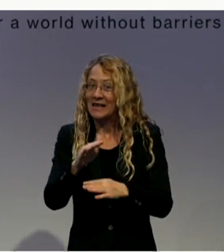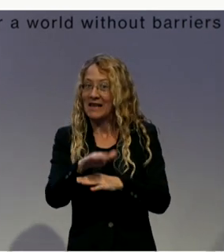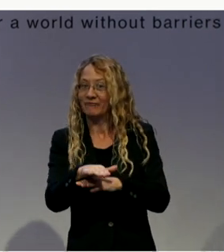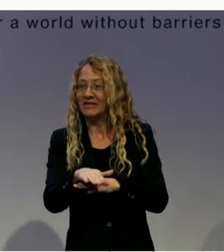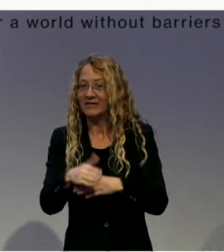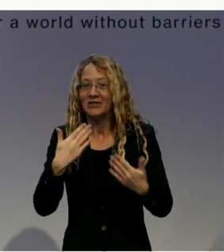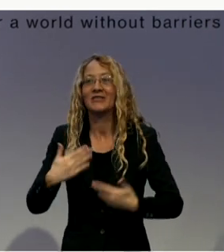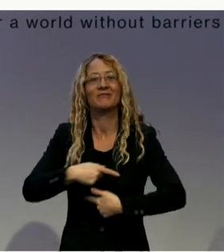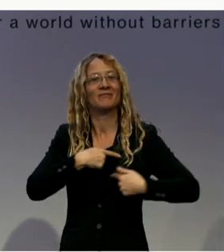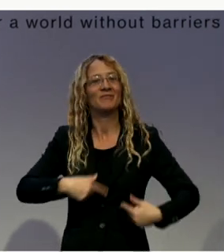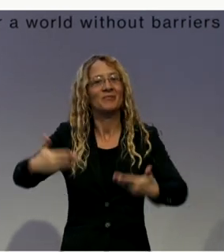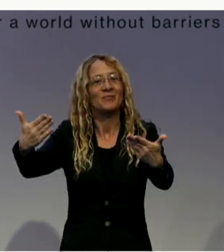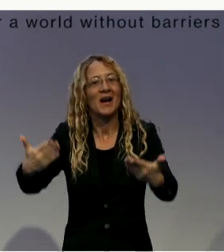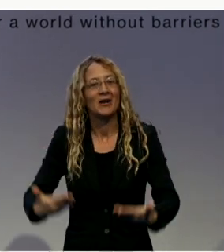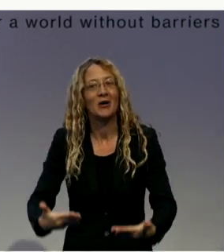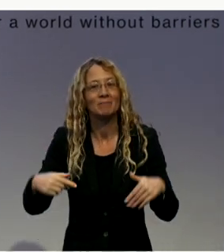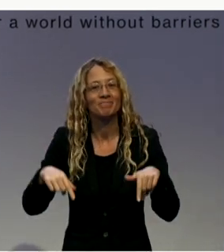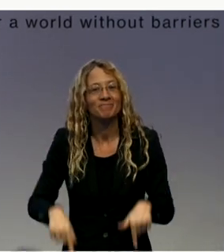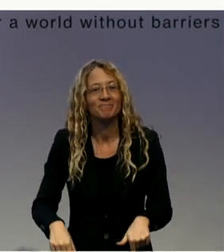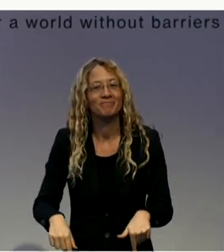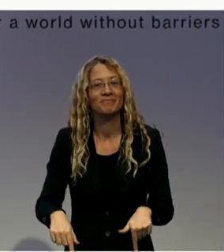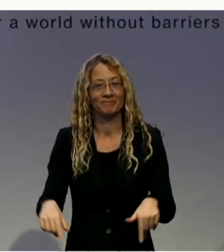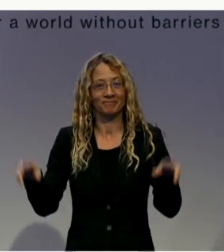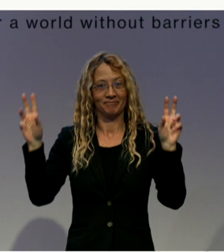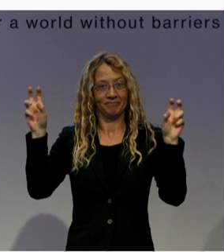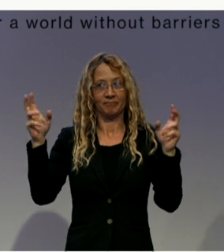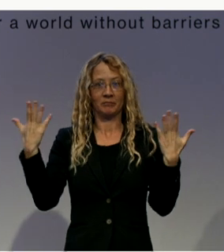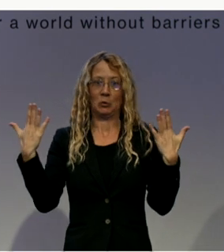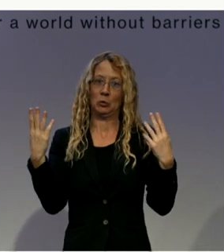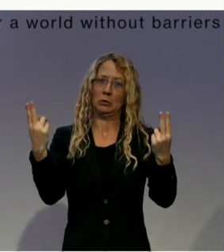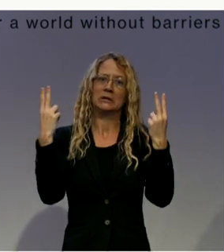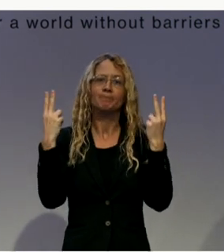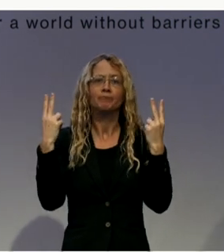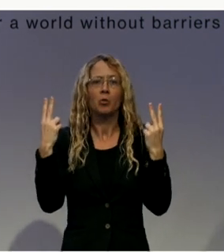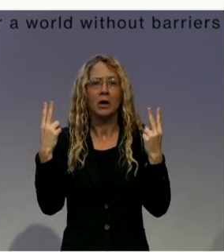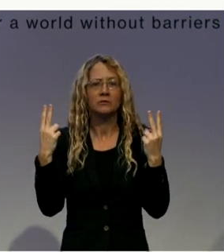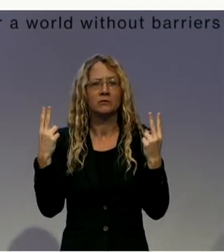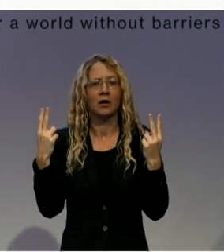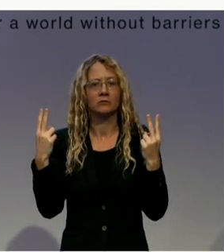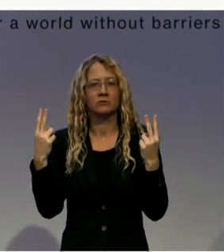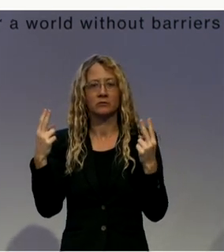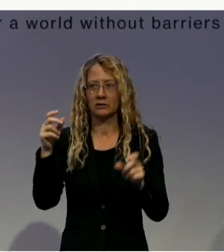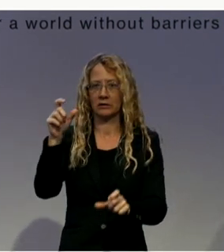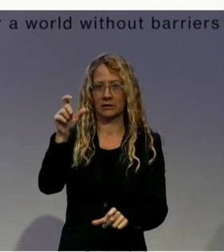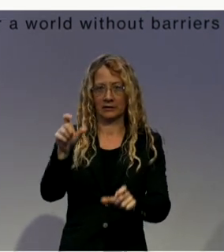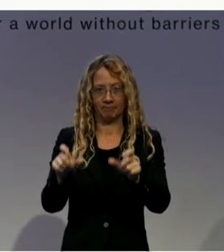topic. It's about supporting people facing multiple disadvantages.